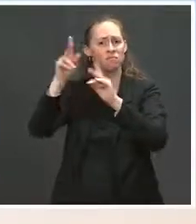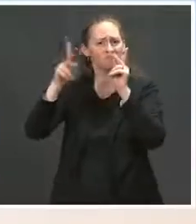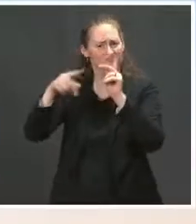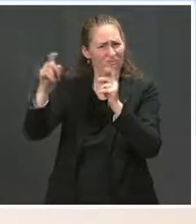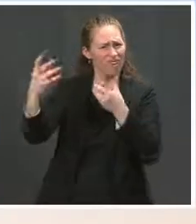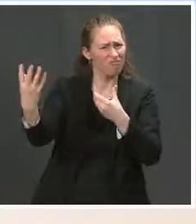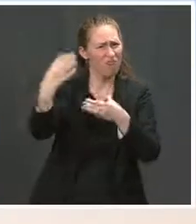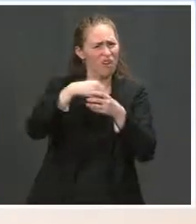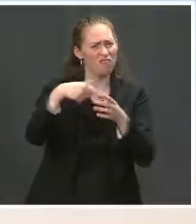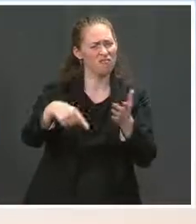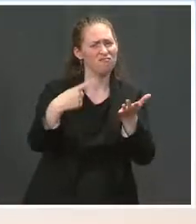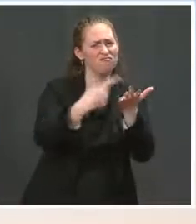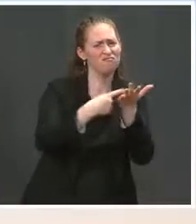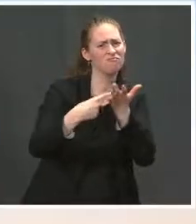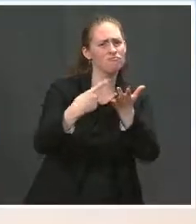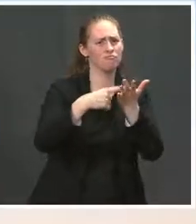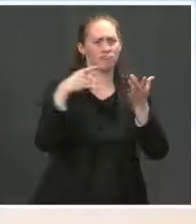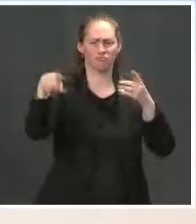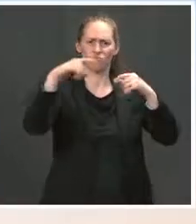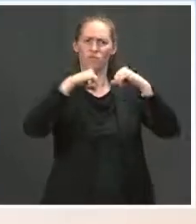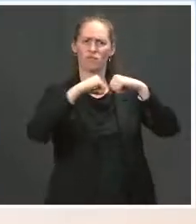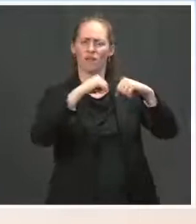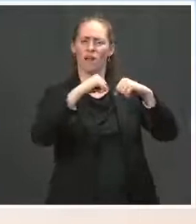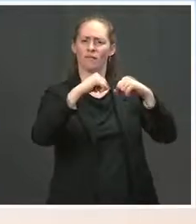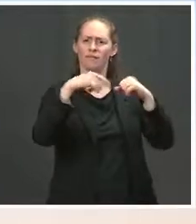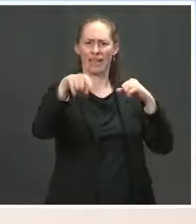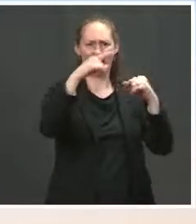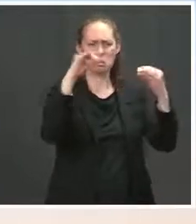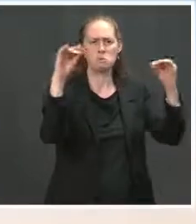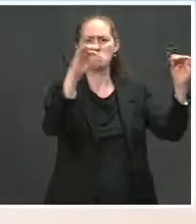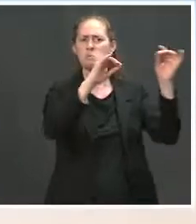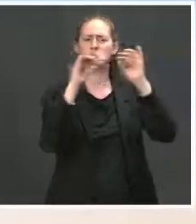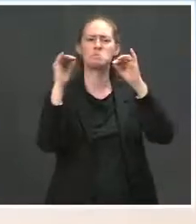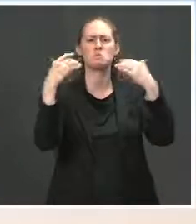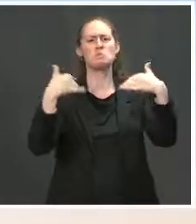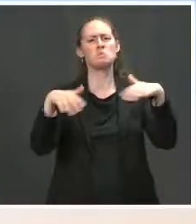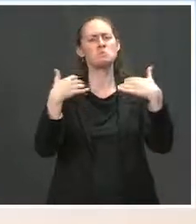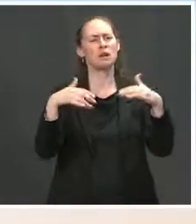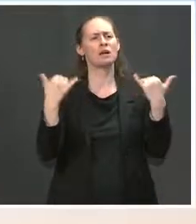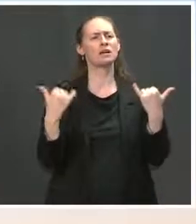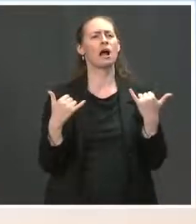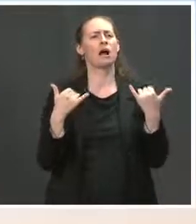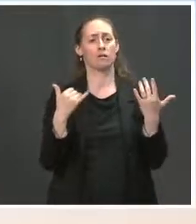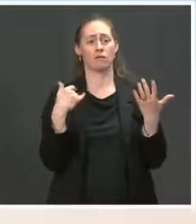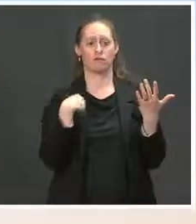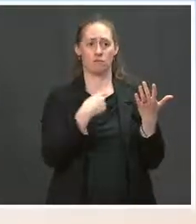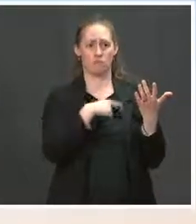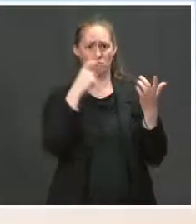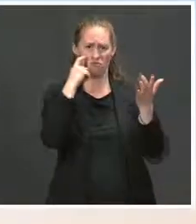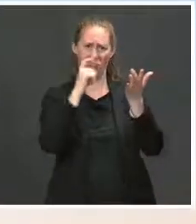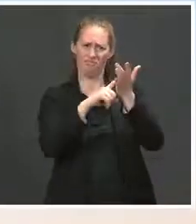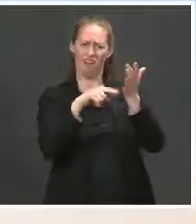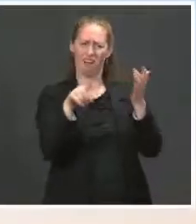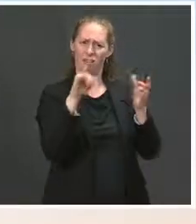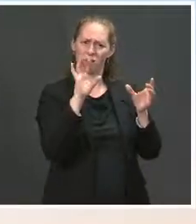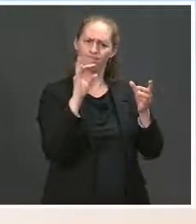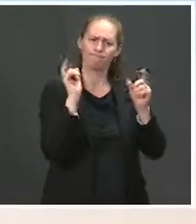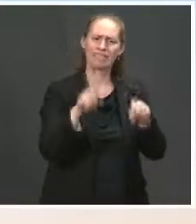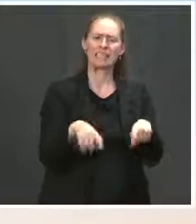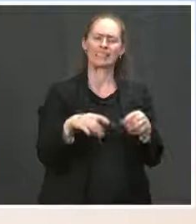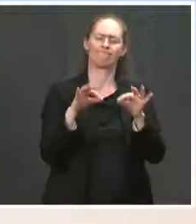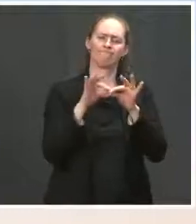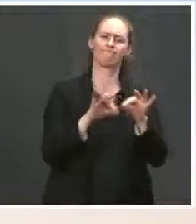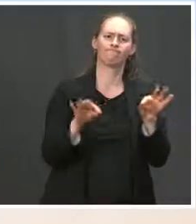standing forests and biodiversity and with his recognition of the important role of the private sector in helping us find solutions.